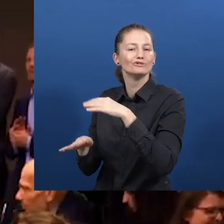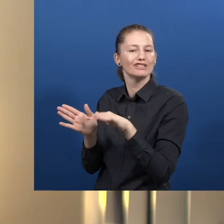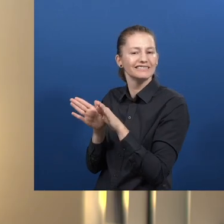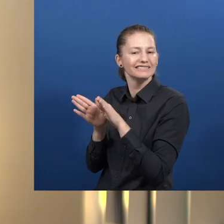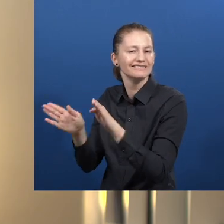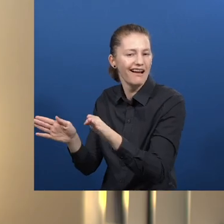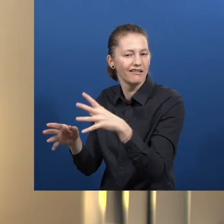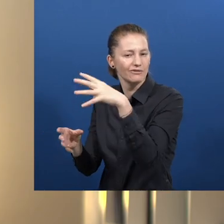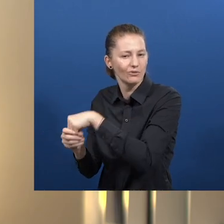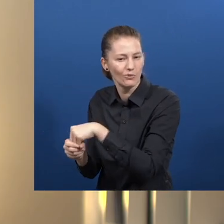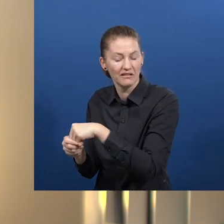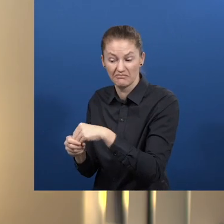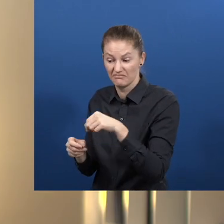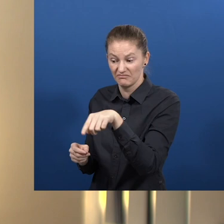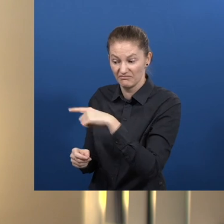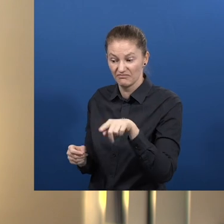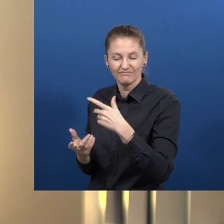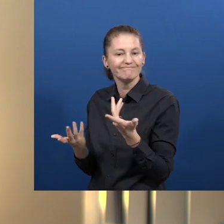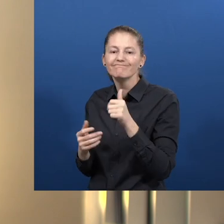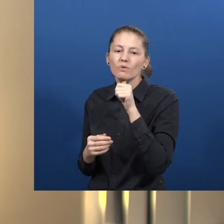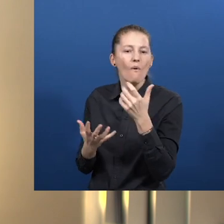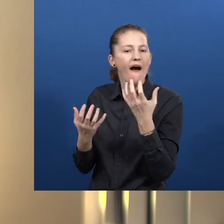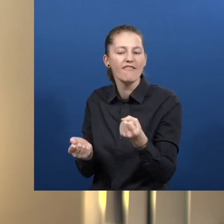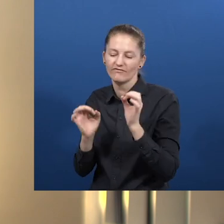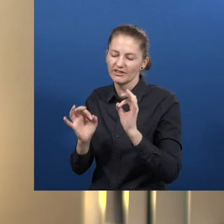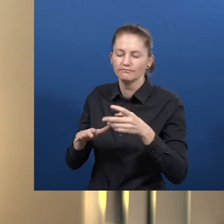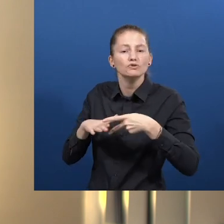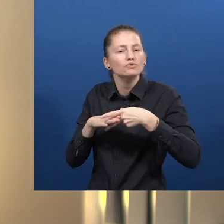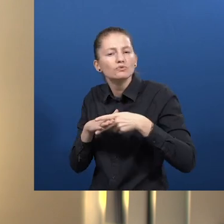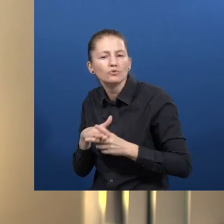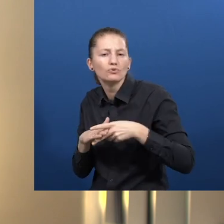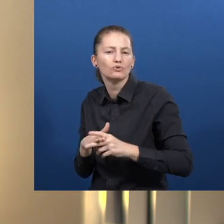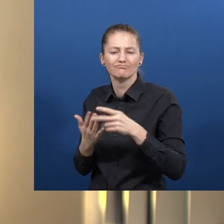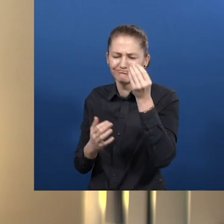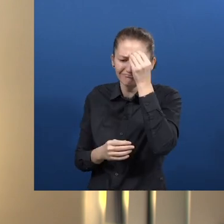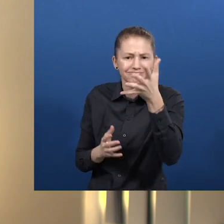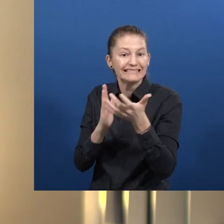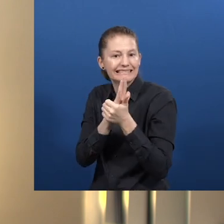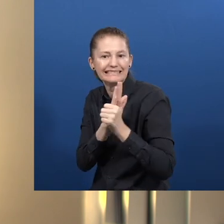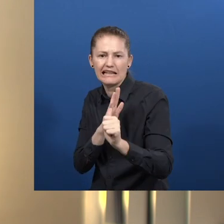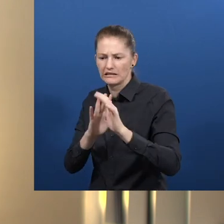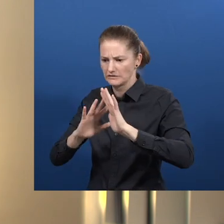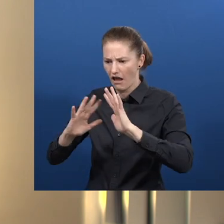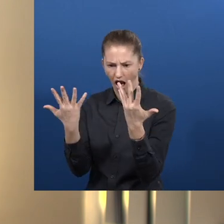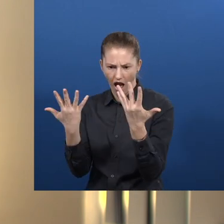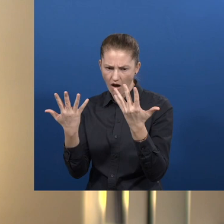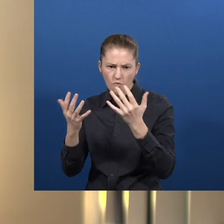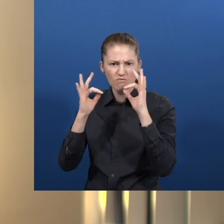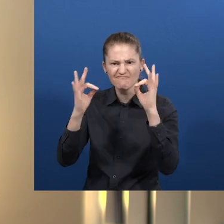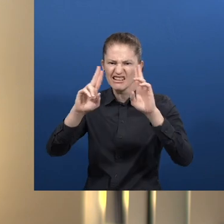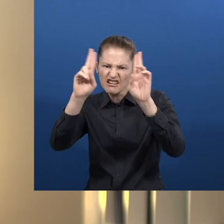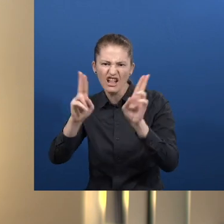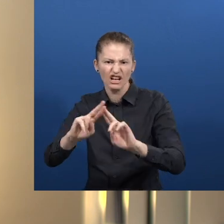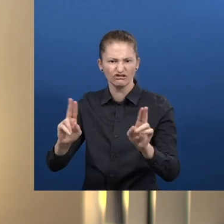often more from a social sector, do not necessarily have the tools and the expertise and the skills to think about how to scale